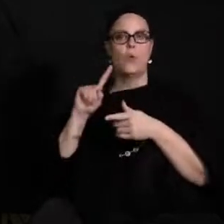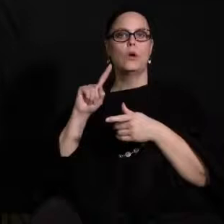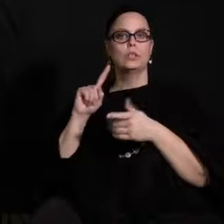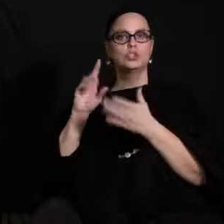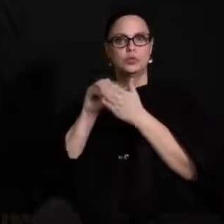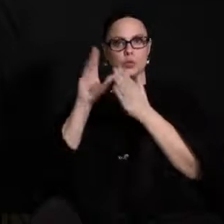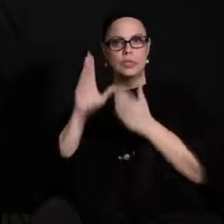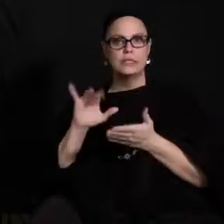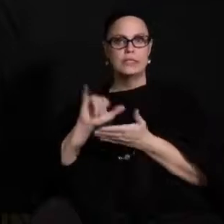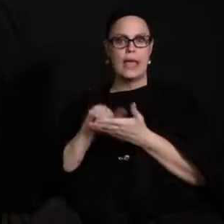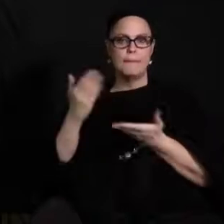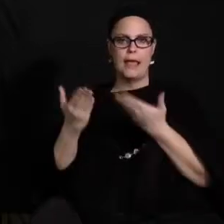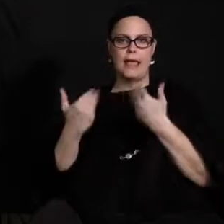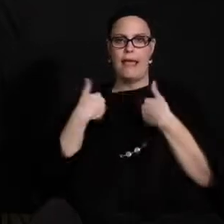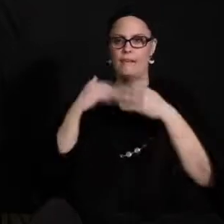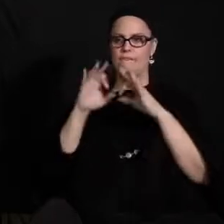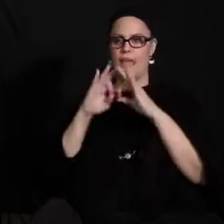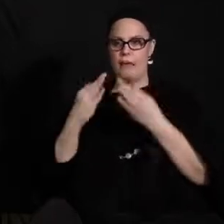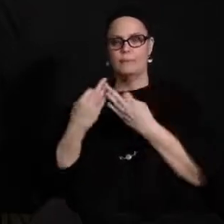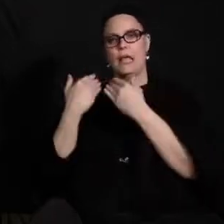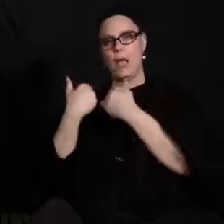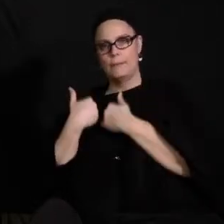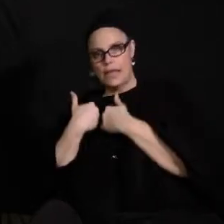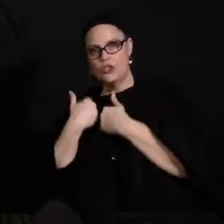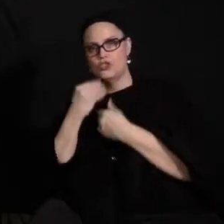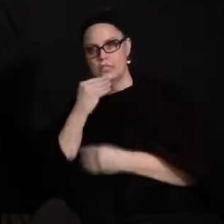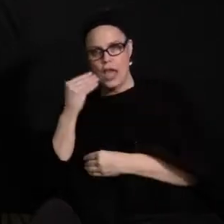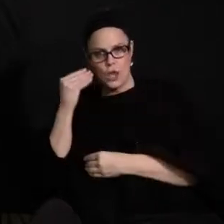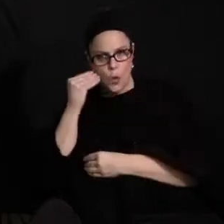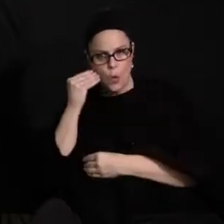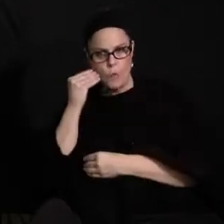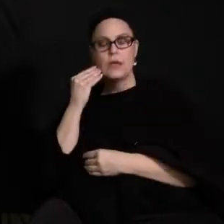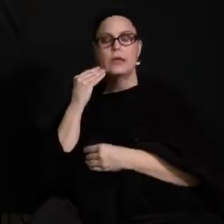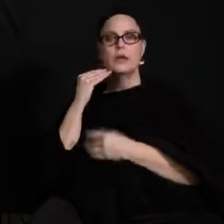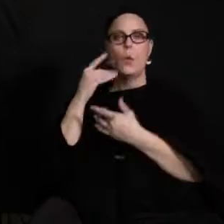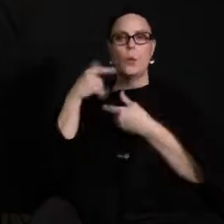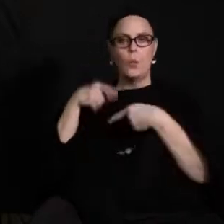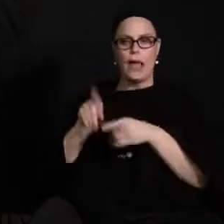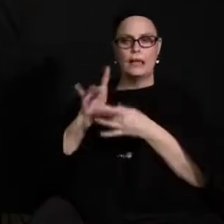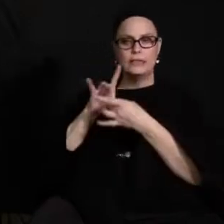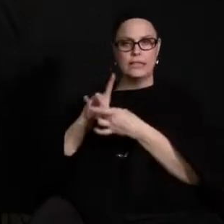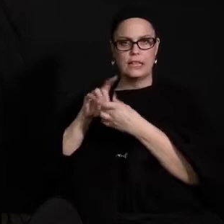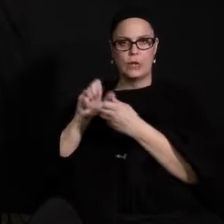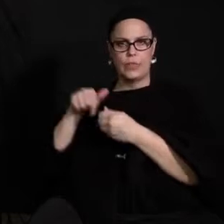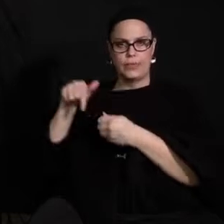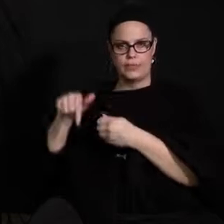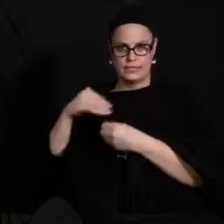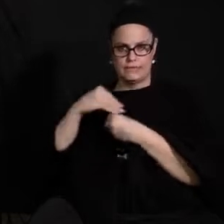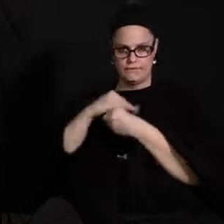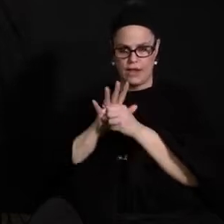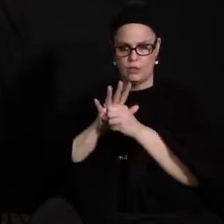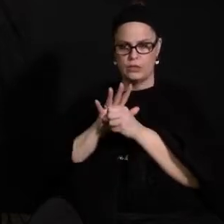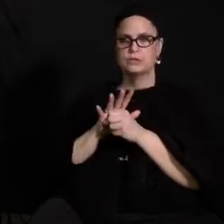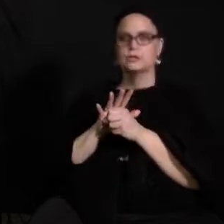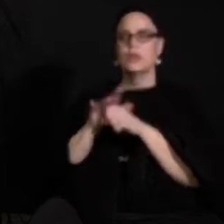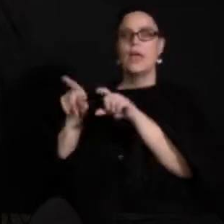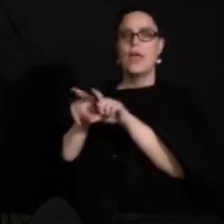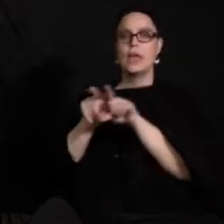uh the unprecedented situation that we're dealing with uh with the virus um and but also uh